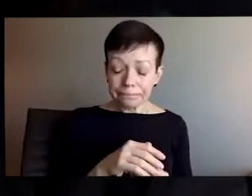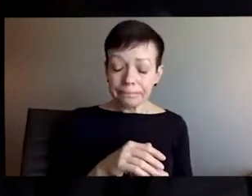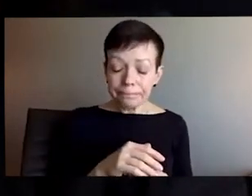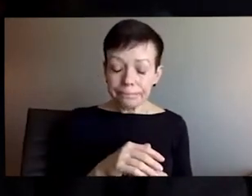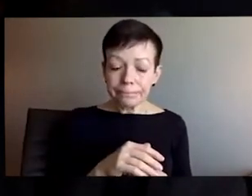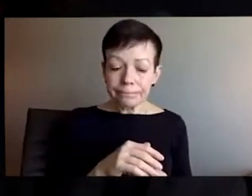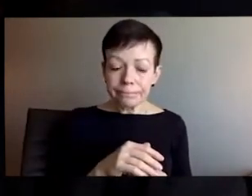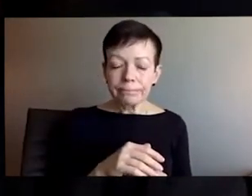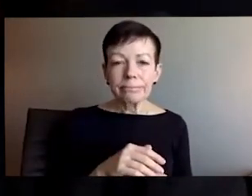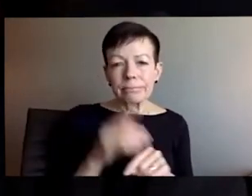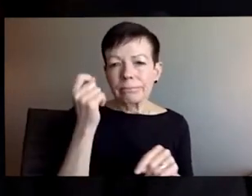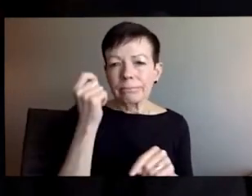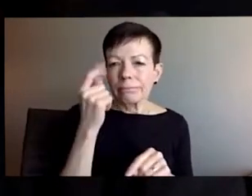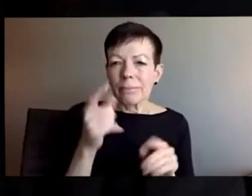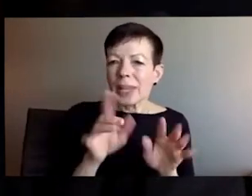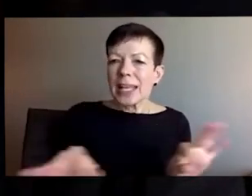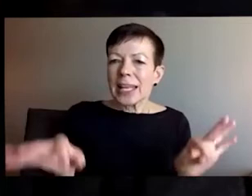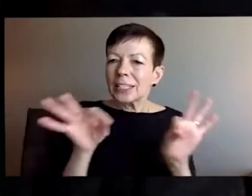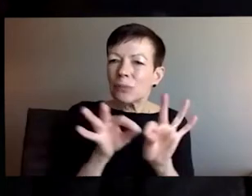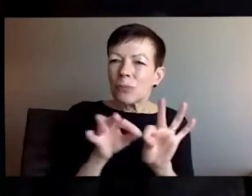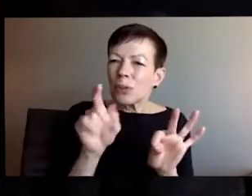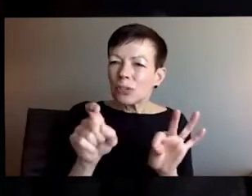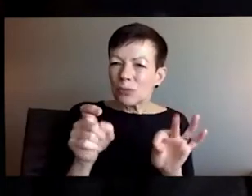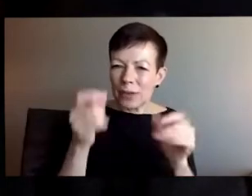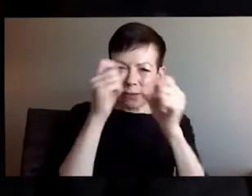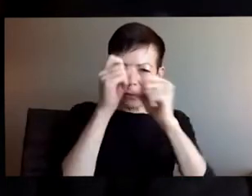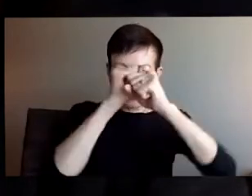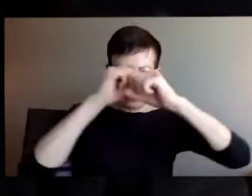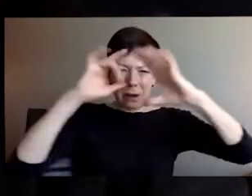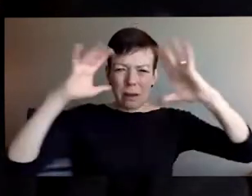more to the previous administration's administration's lies.